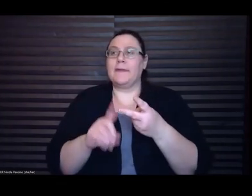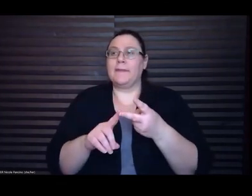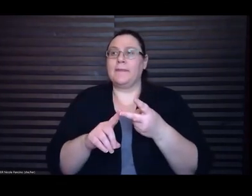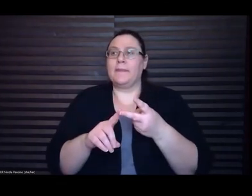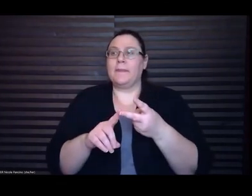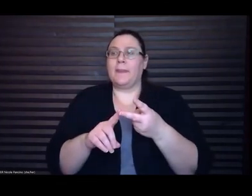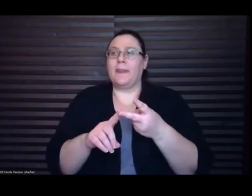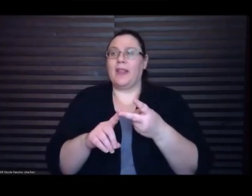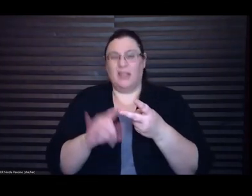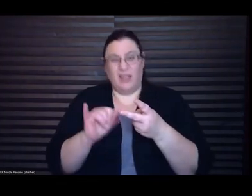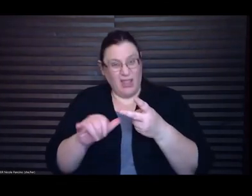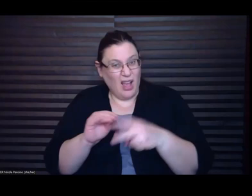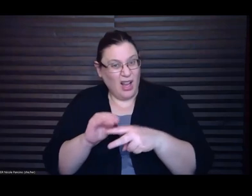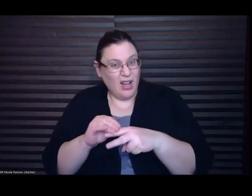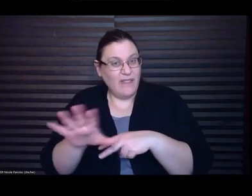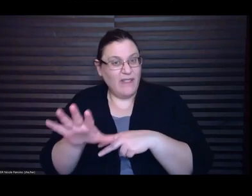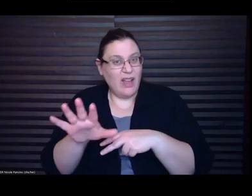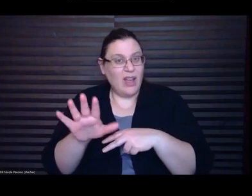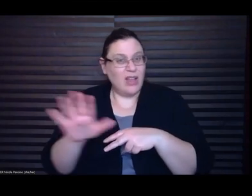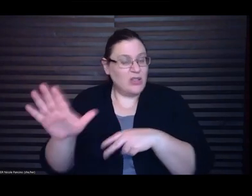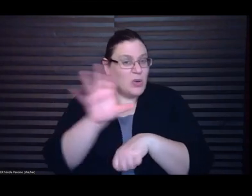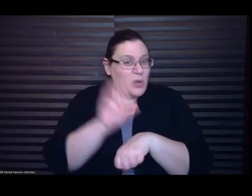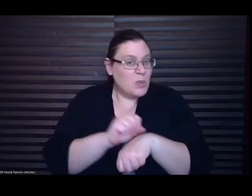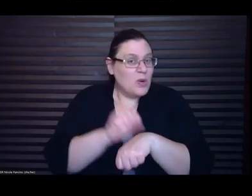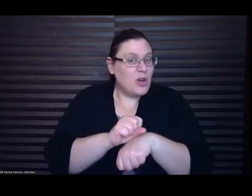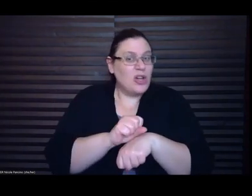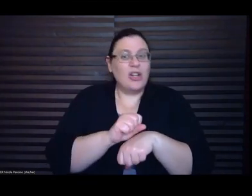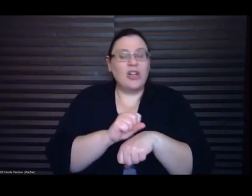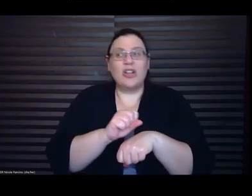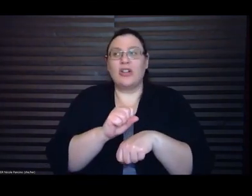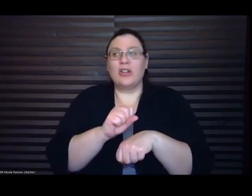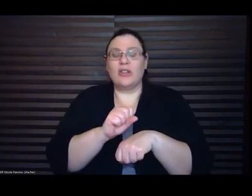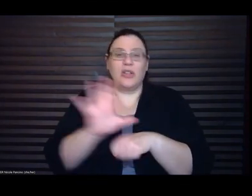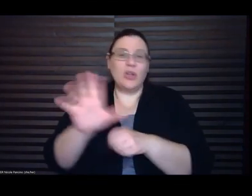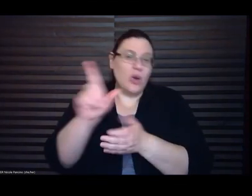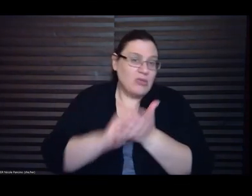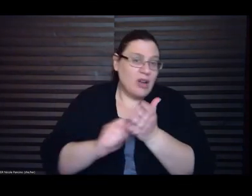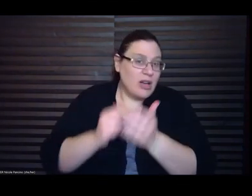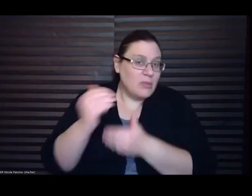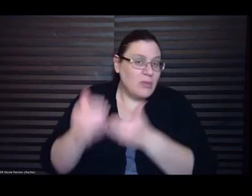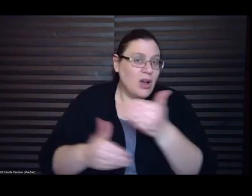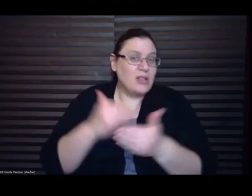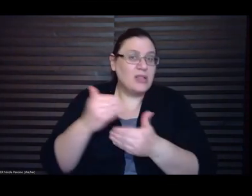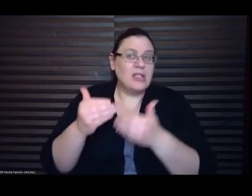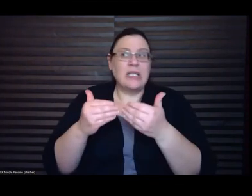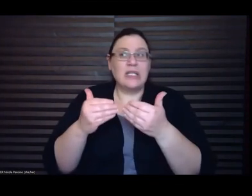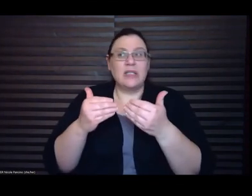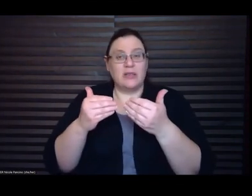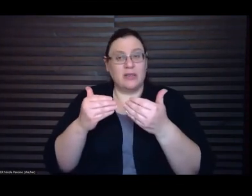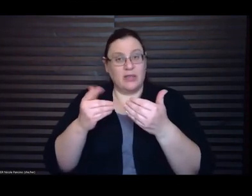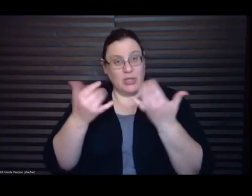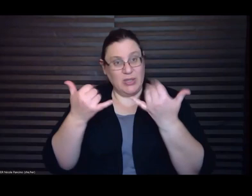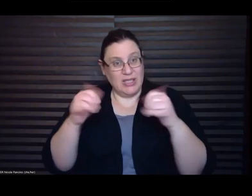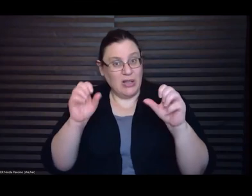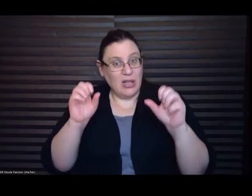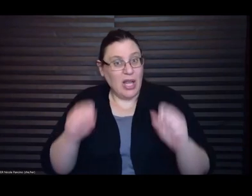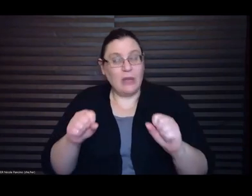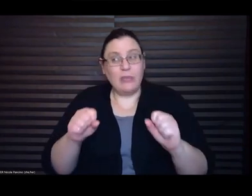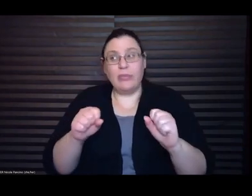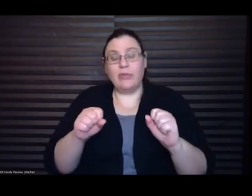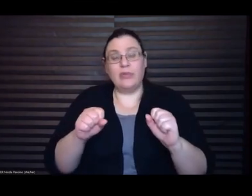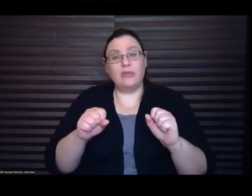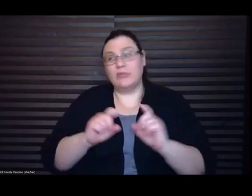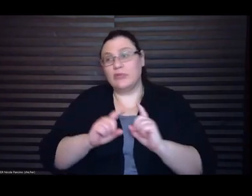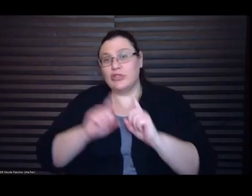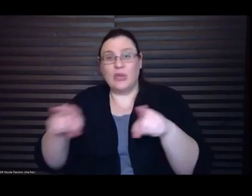writing process if you're still able to go to the same place to generate or if